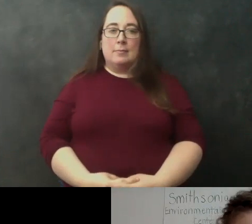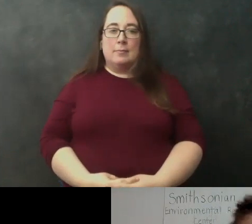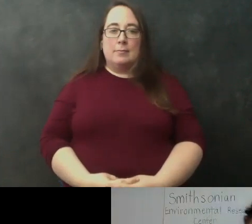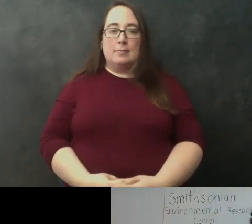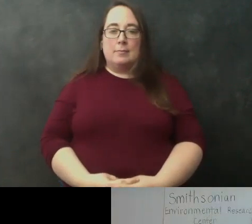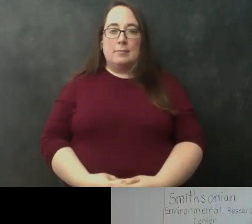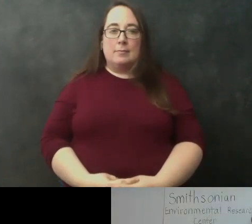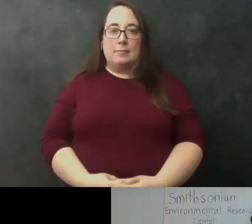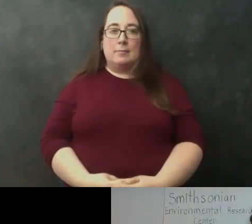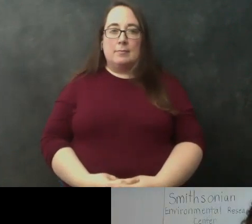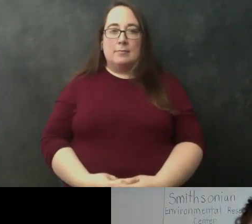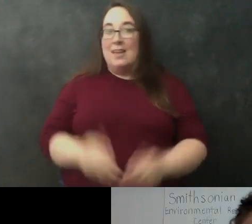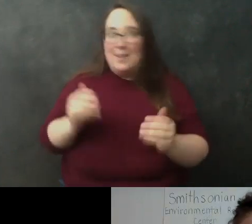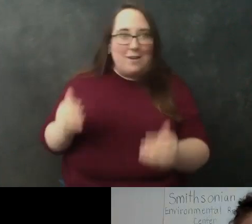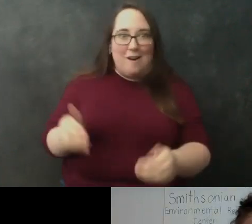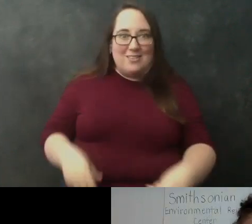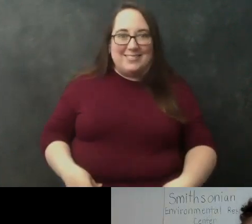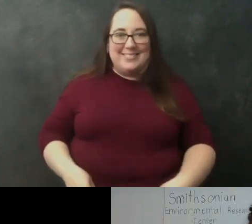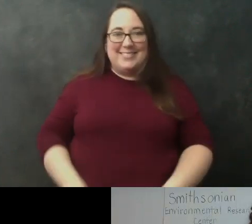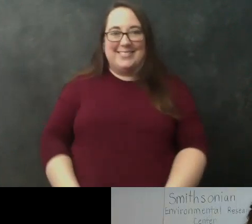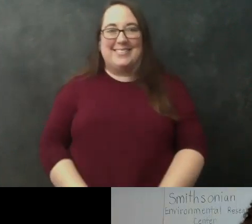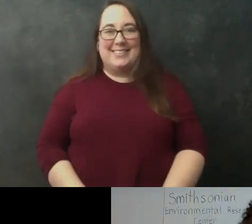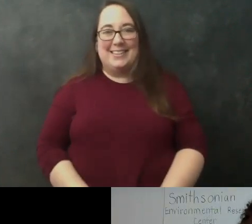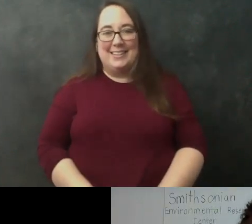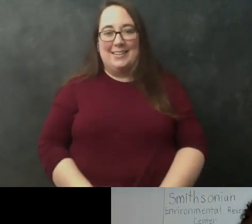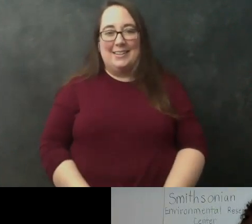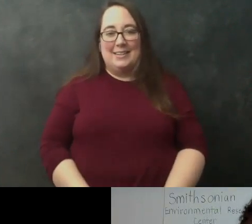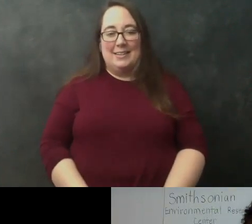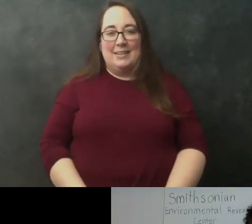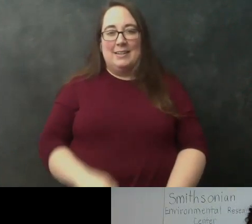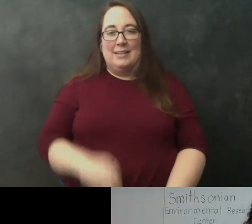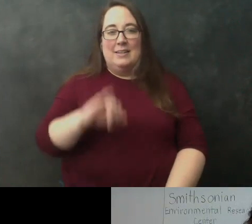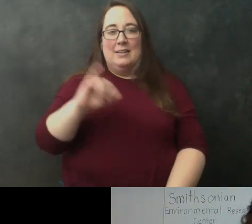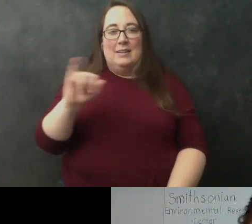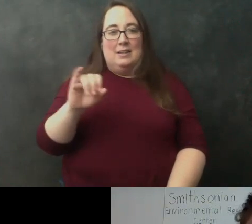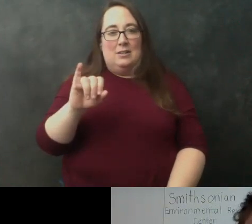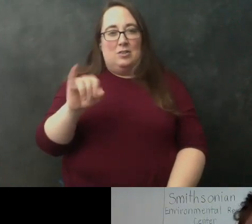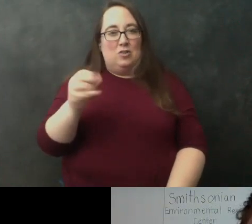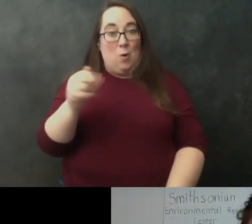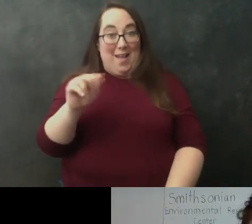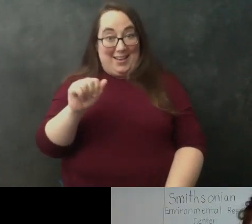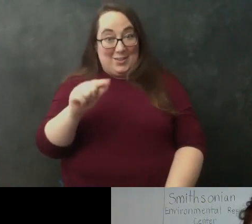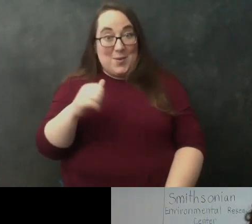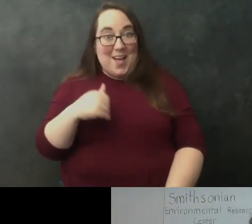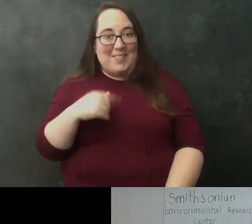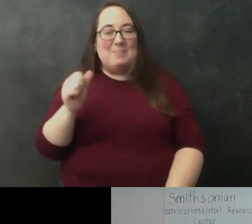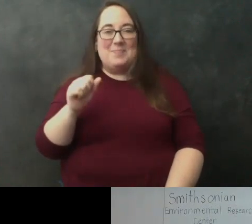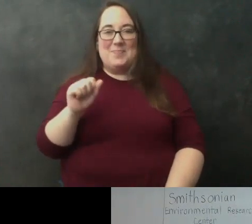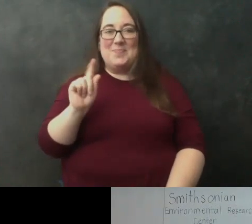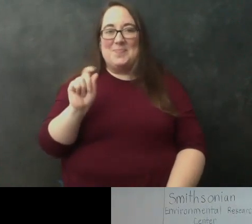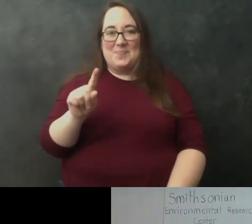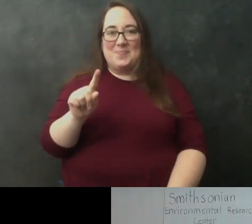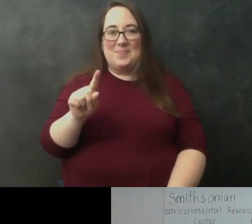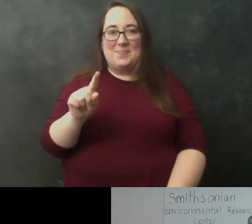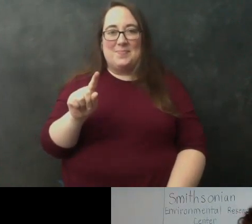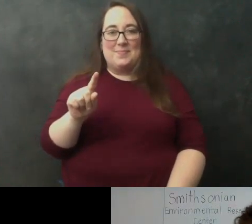and i think i'd really go uh i think joanna did you yeah i'll go ahead and ask you guys one of the questions so one of